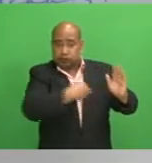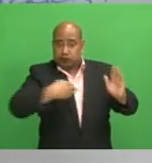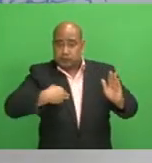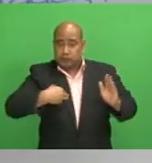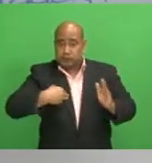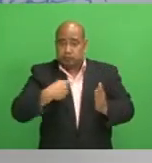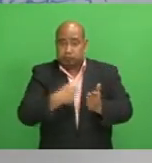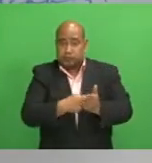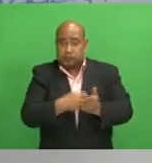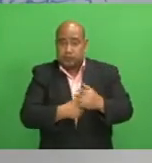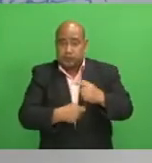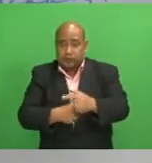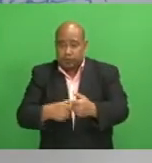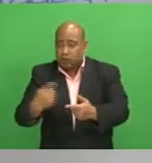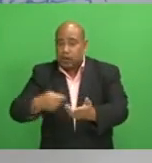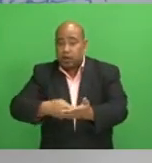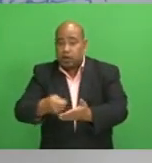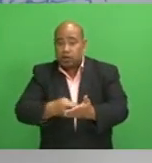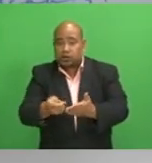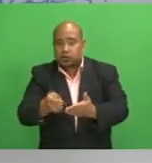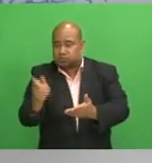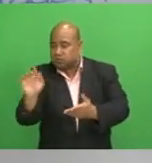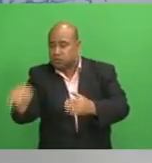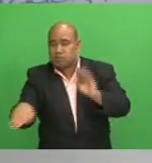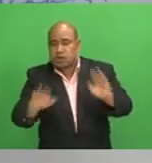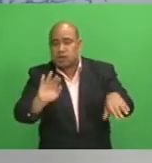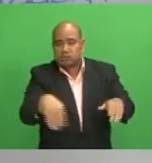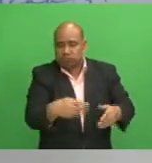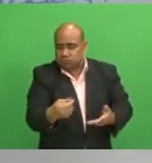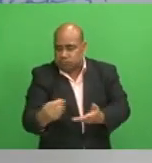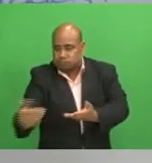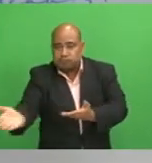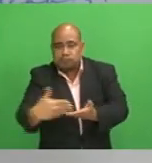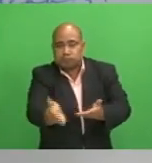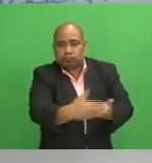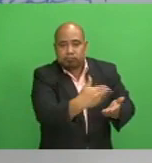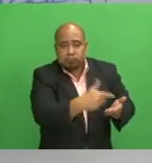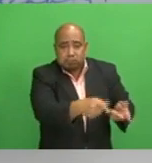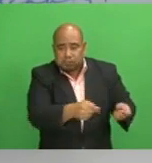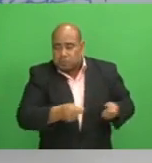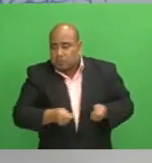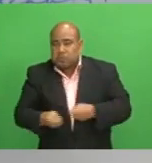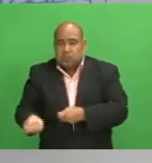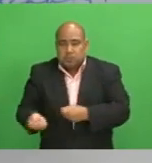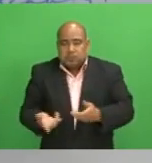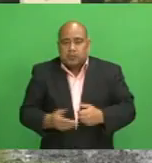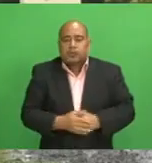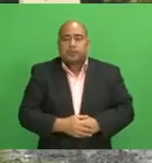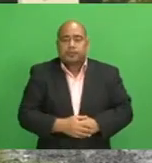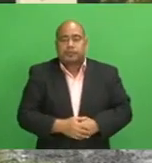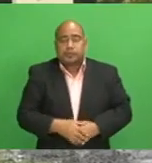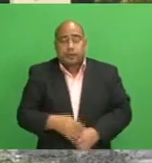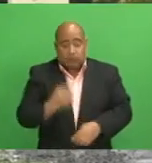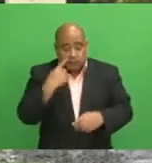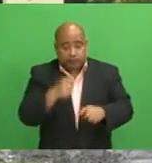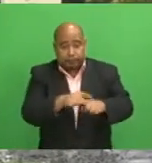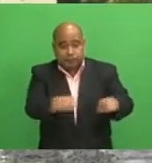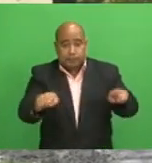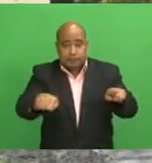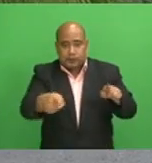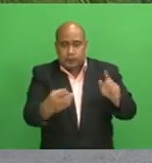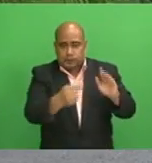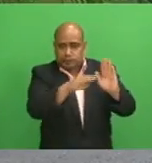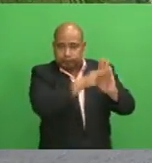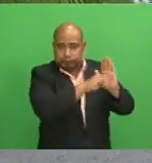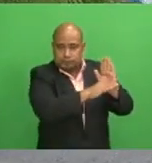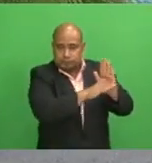act is very clear. It talks about atonement of lease, which gives power to the ministry to collect